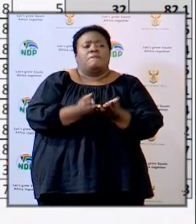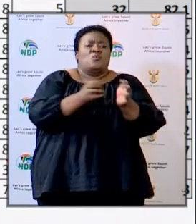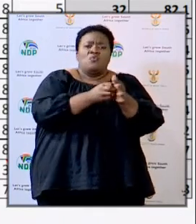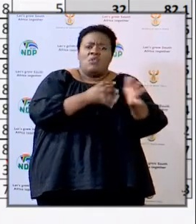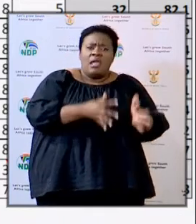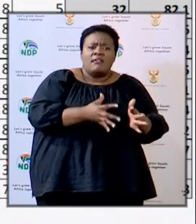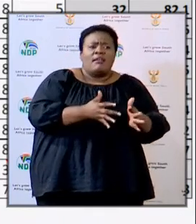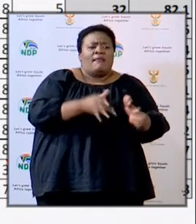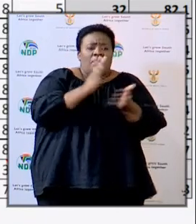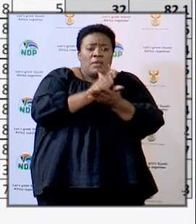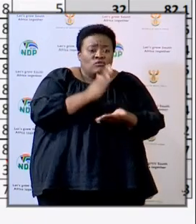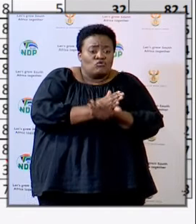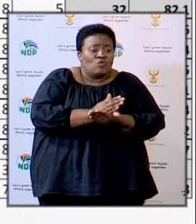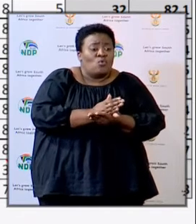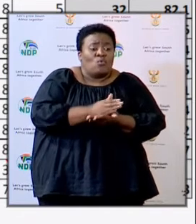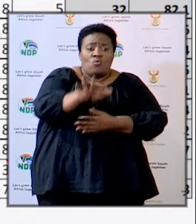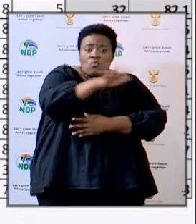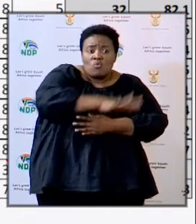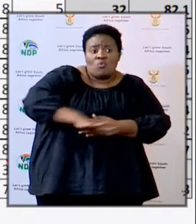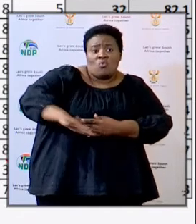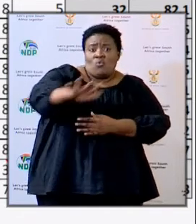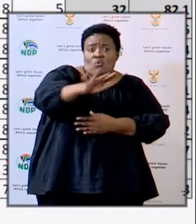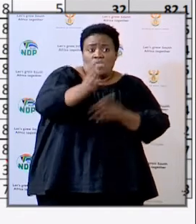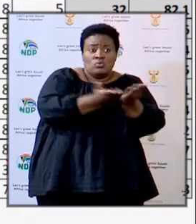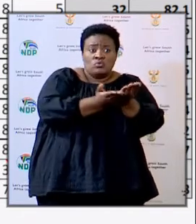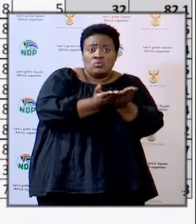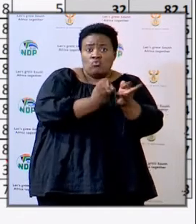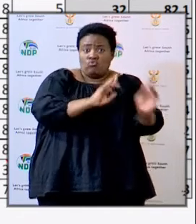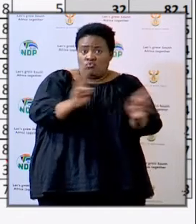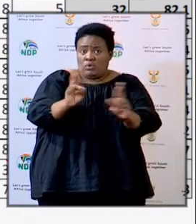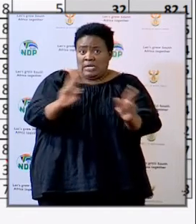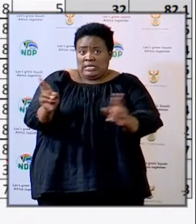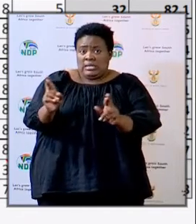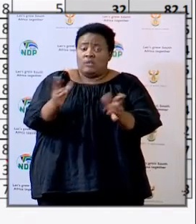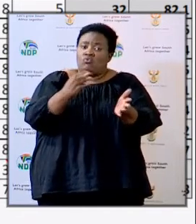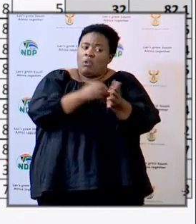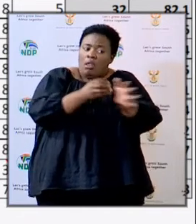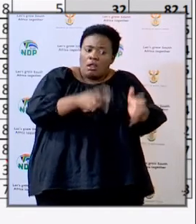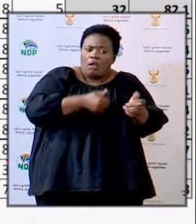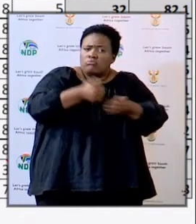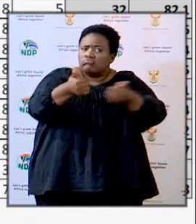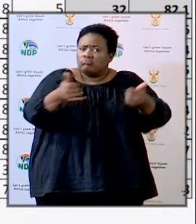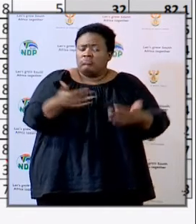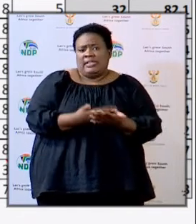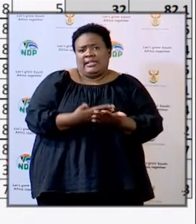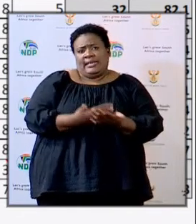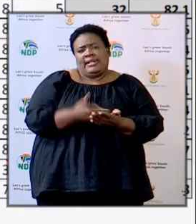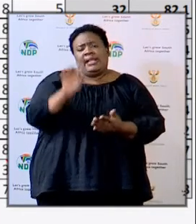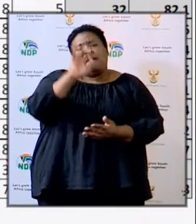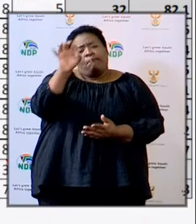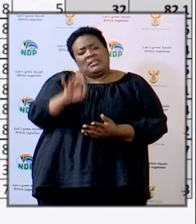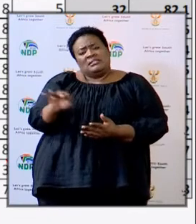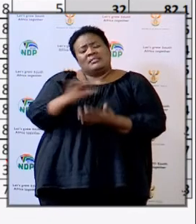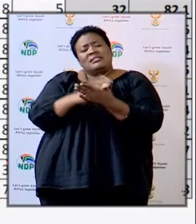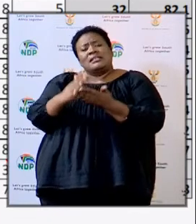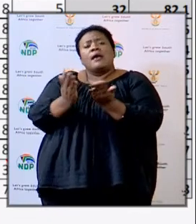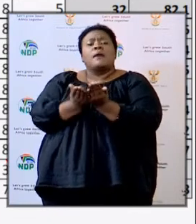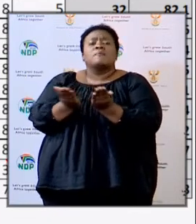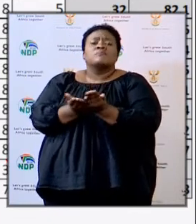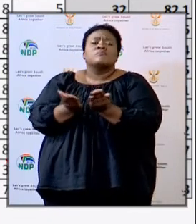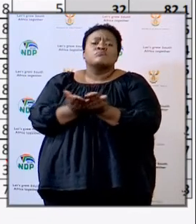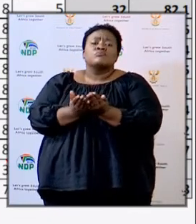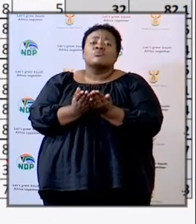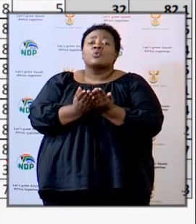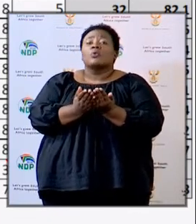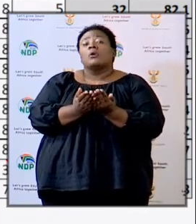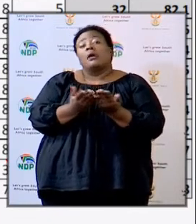I mean, the learners, you know, next week. And a percentage of schools in the category, in the range that I've mentioned,